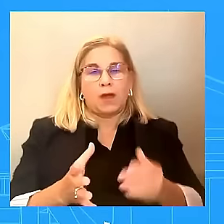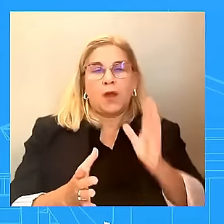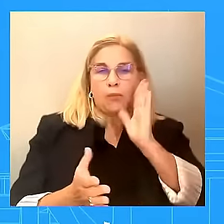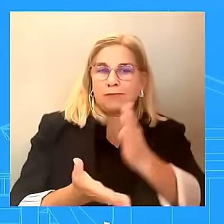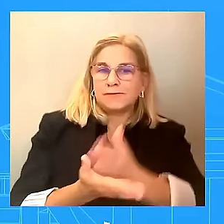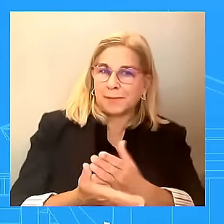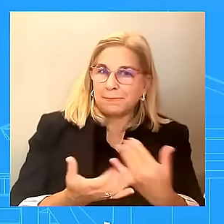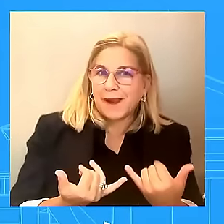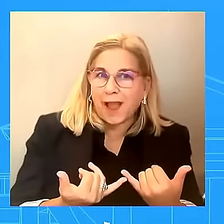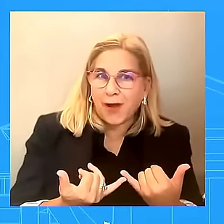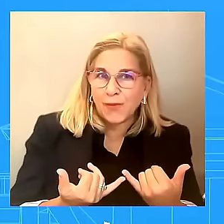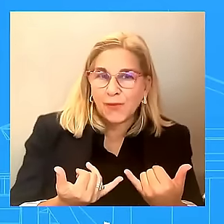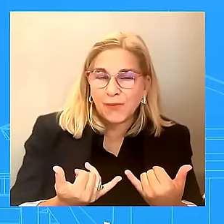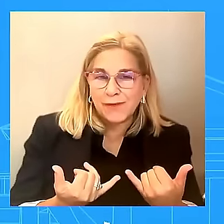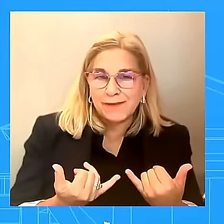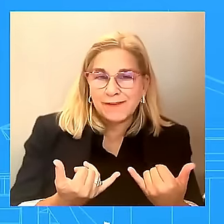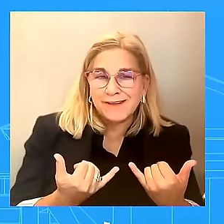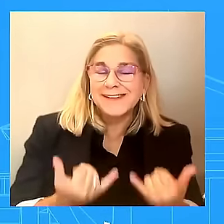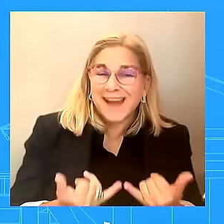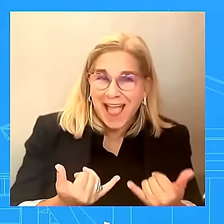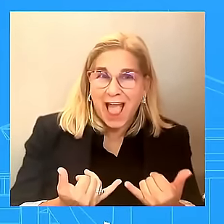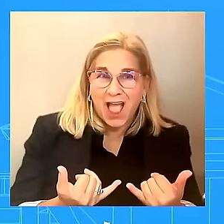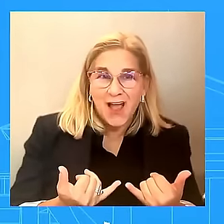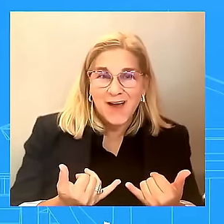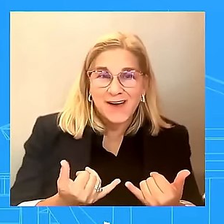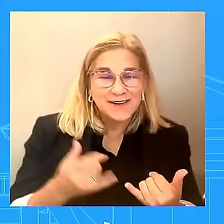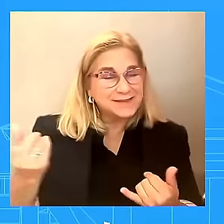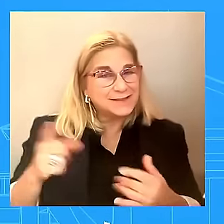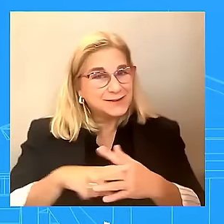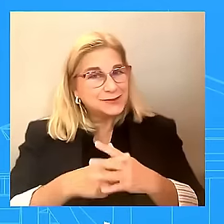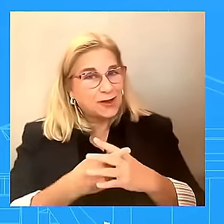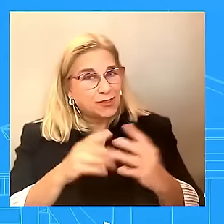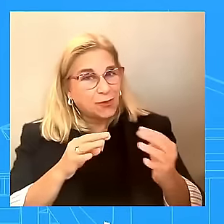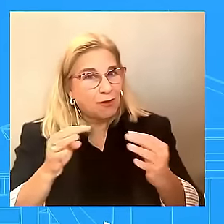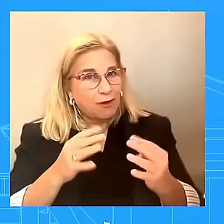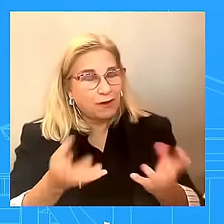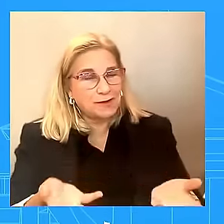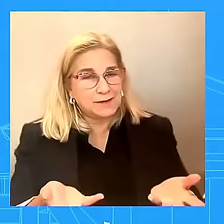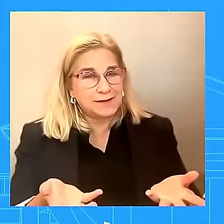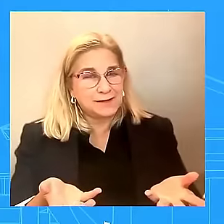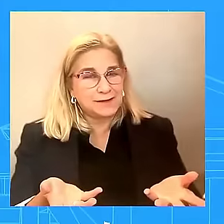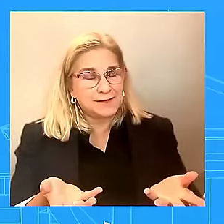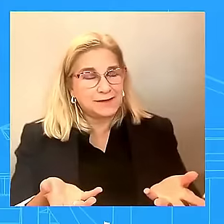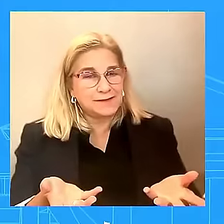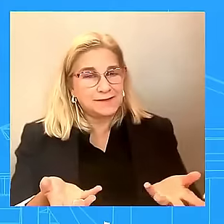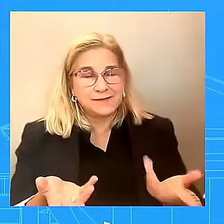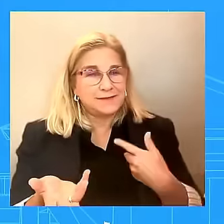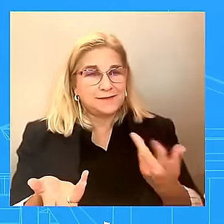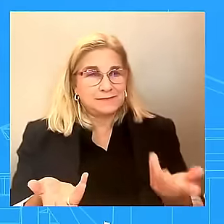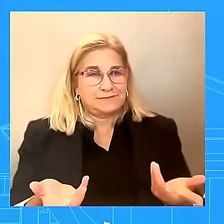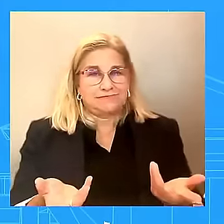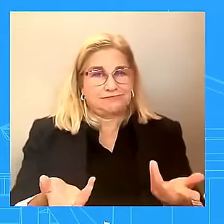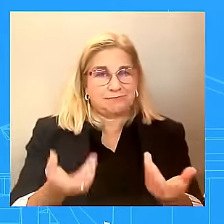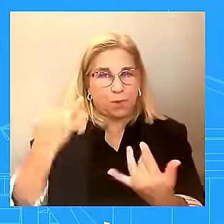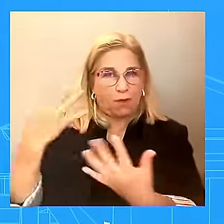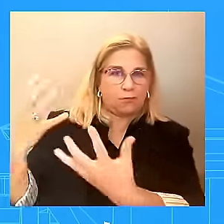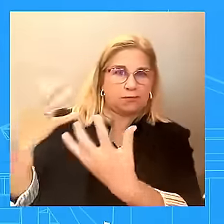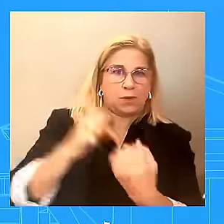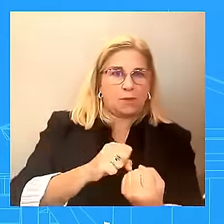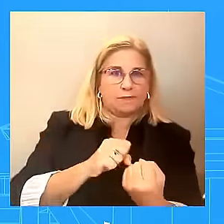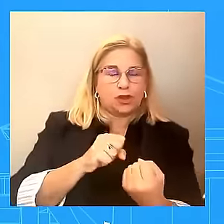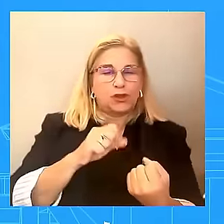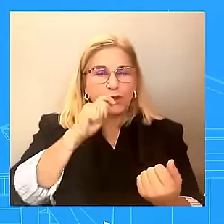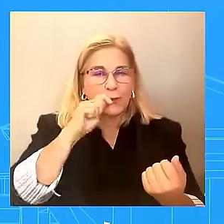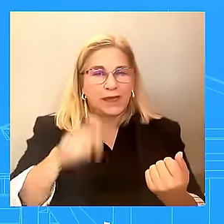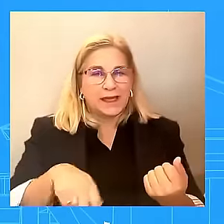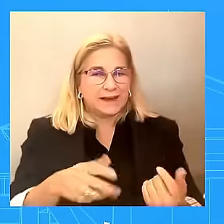And so we've been very clear about that and we'll continue to do so. And there's been no change on the administration's policy